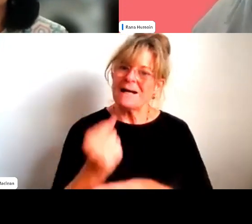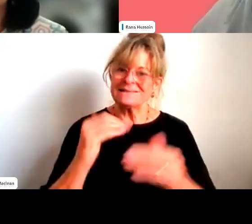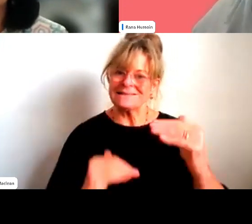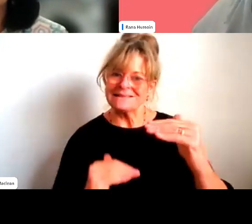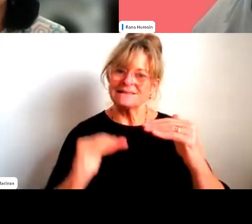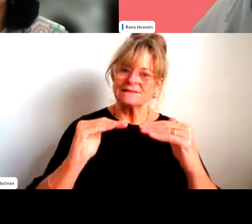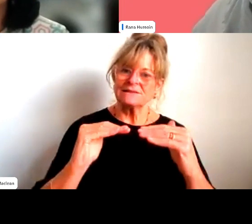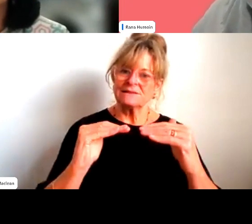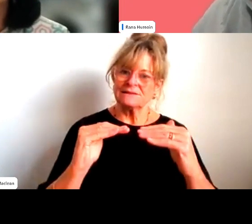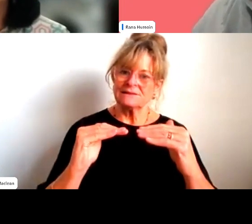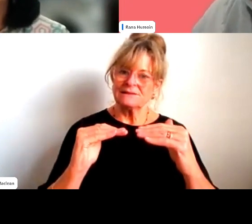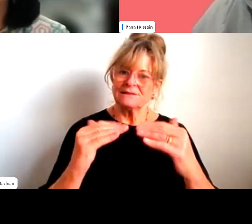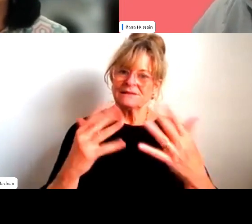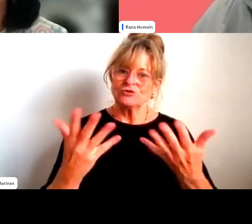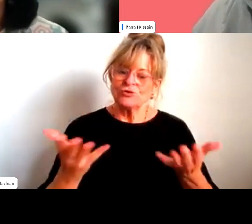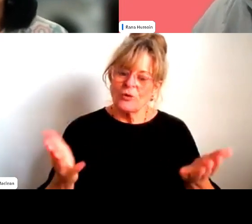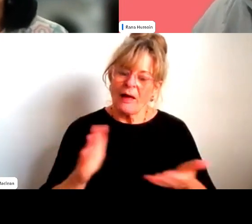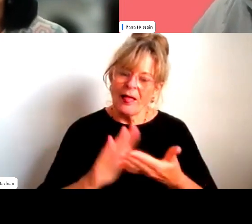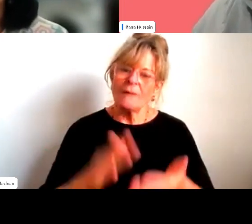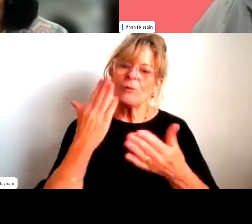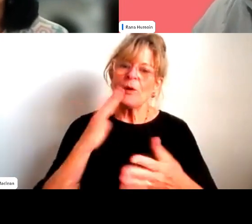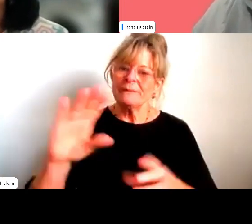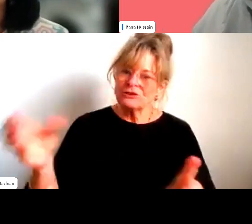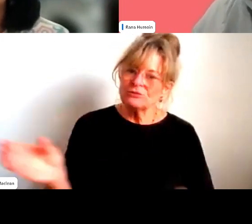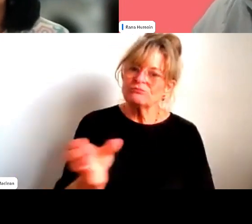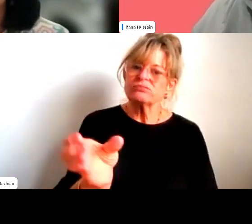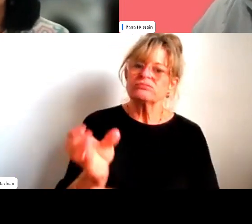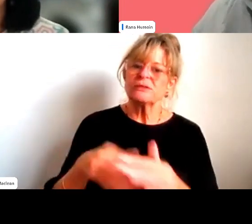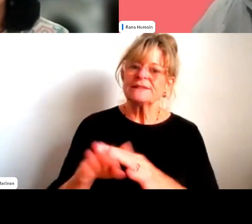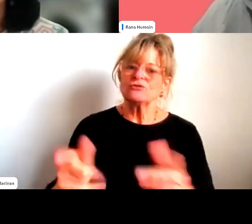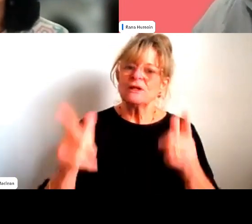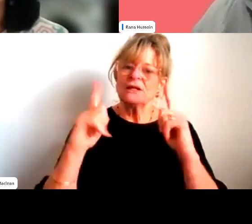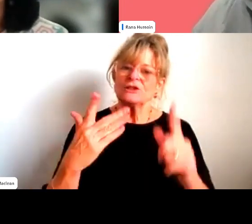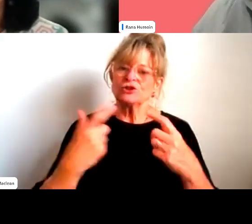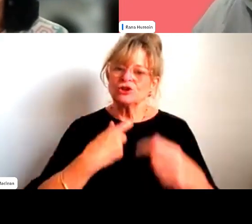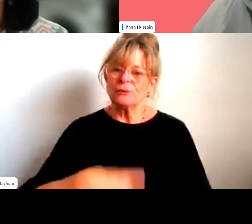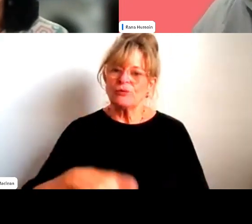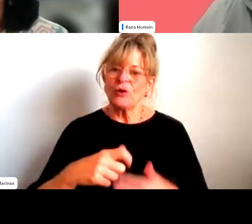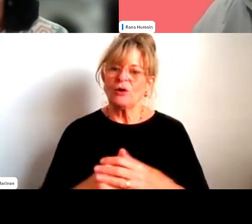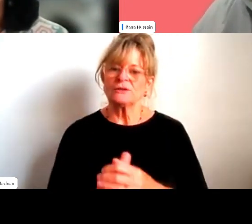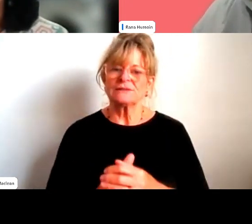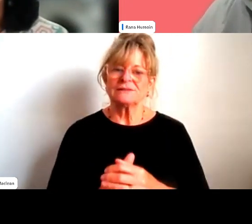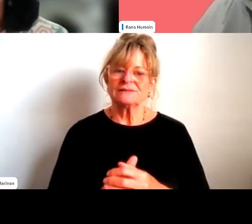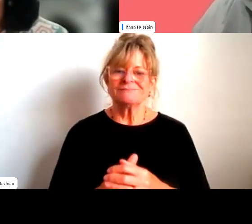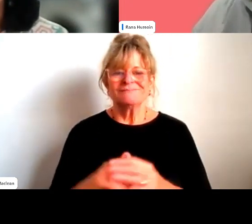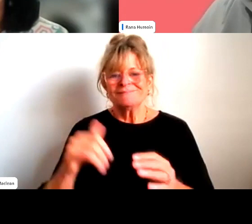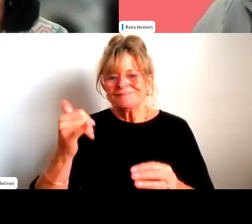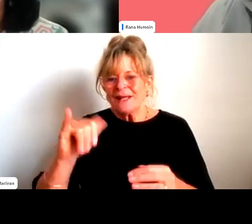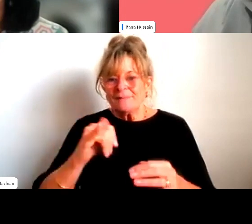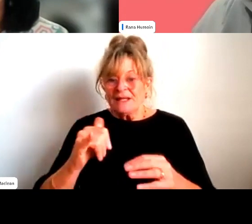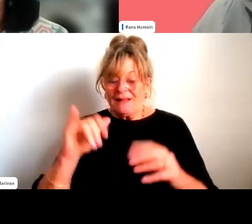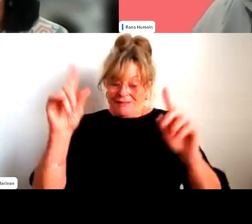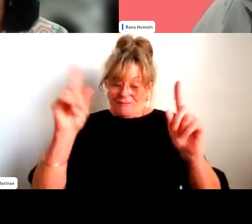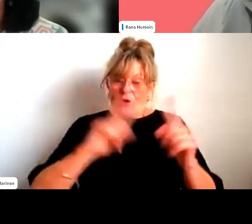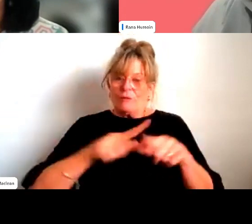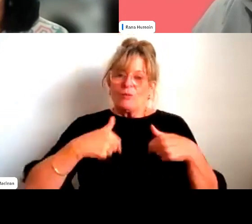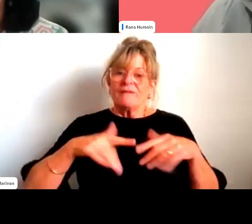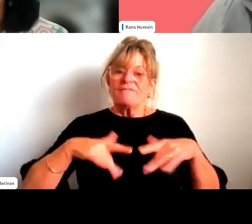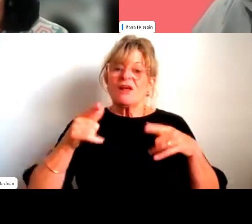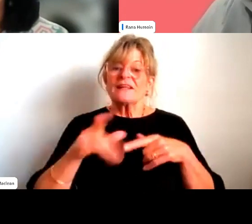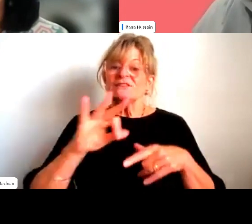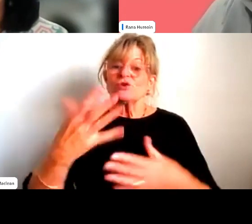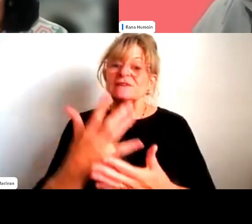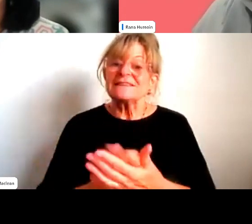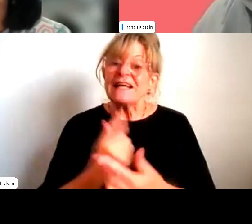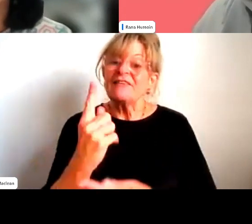into these leadership roles and other roles within spaces that may necessarily not, may not necessarily be safe for us right now. So, um, hopefully